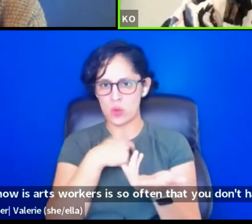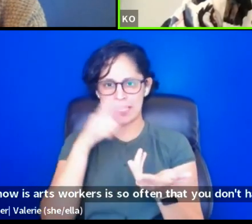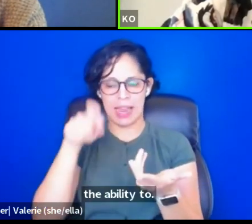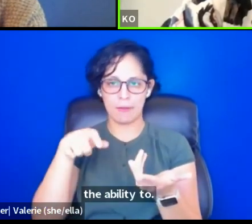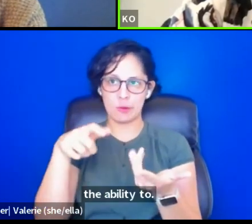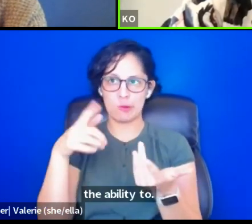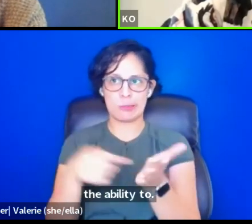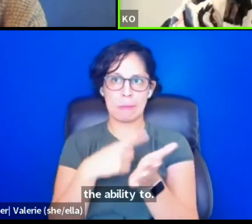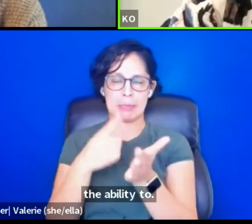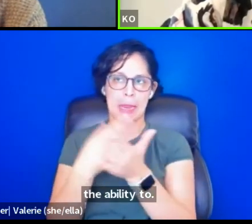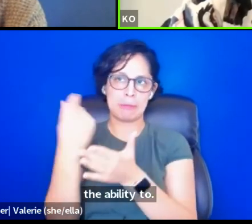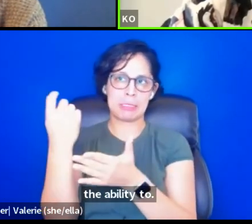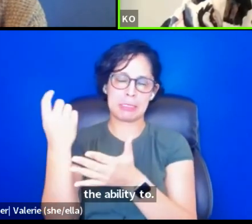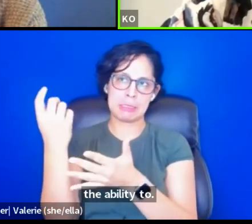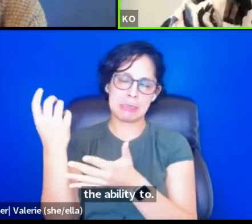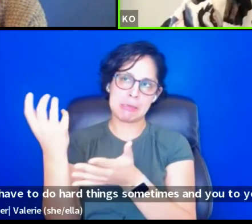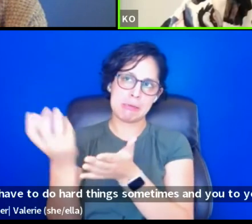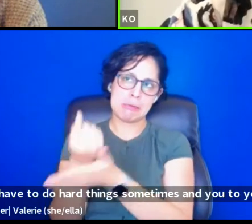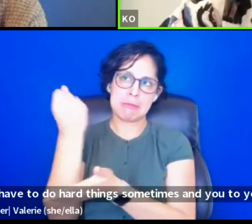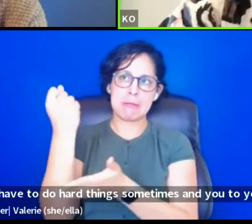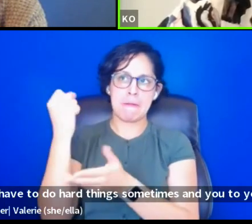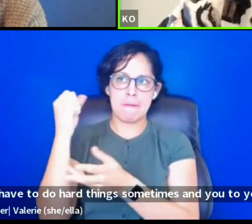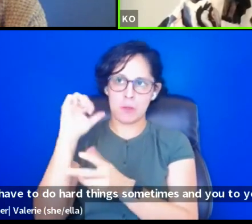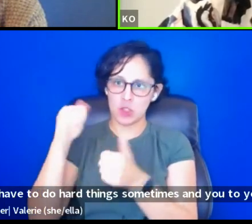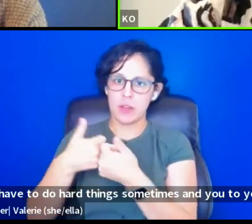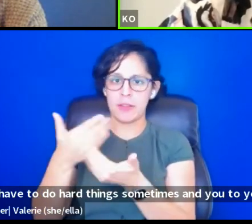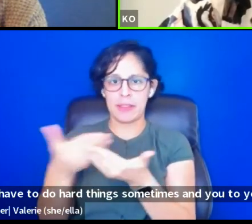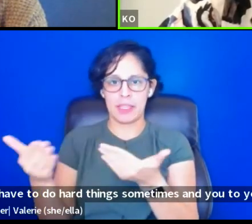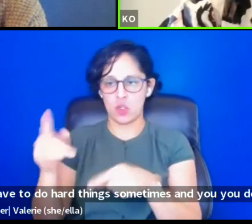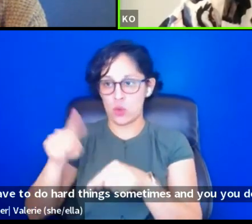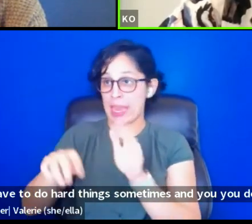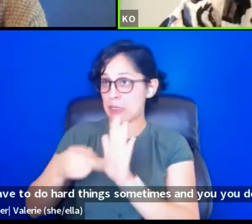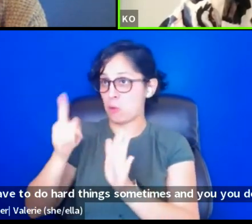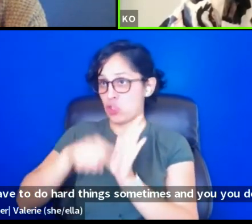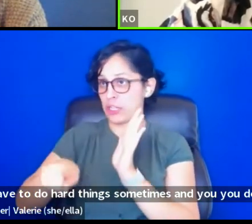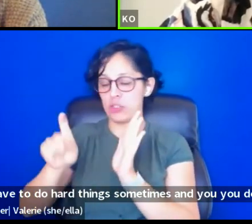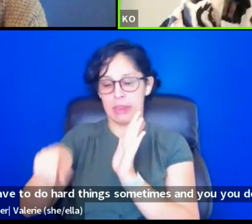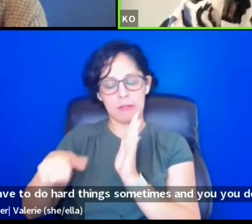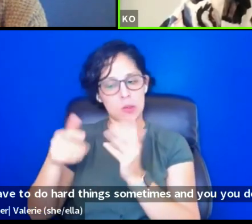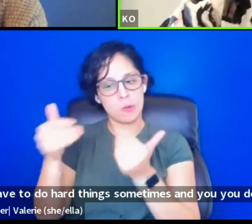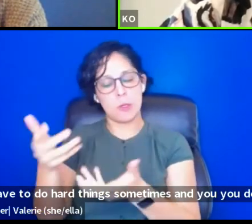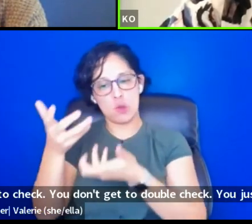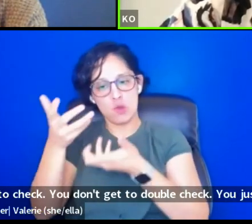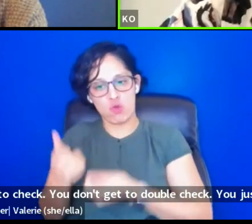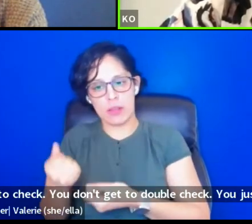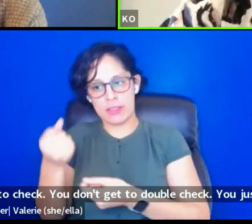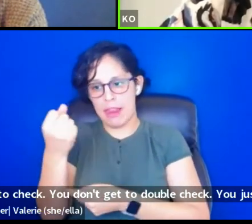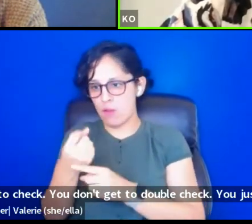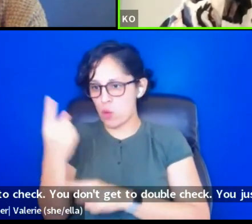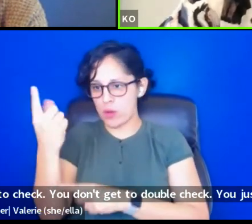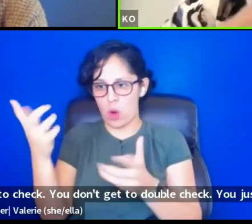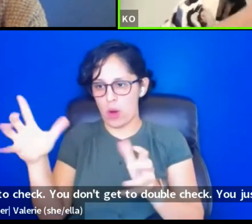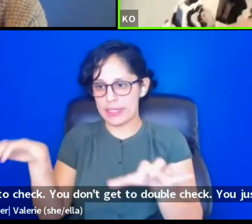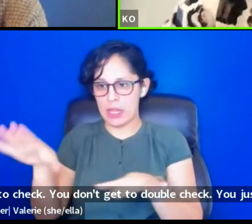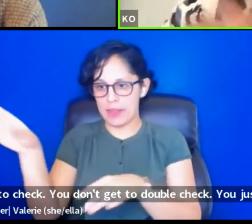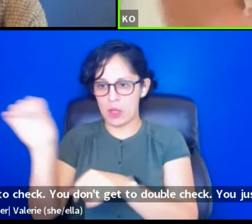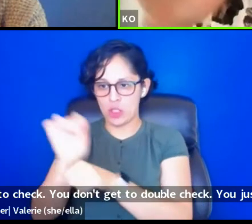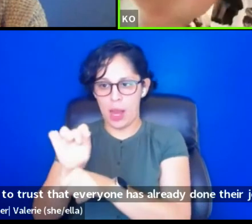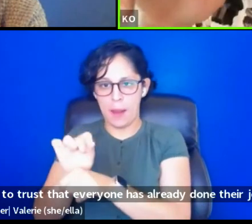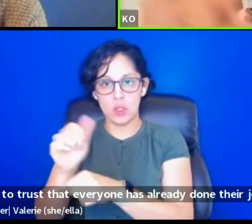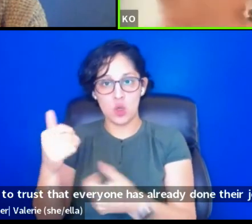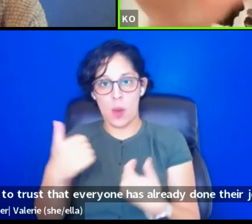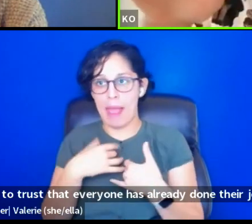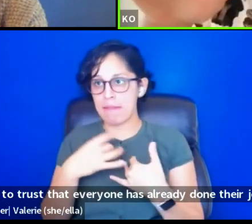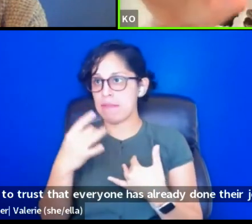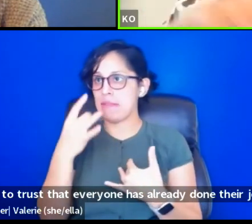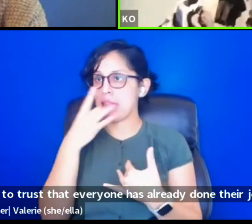and you don't, you don't get to check. You don't get to double check. You just have to trust that everyone has already done their job because you have lights in your eyes. And you're